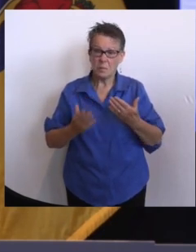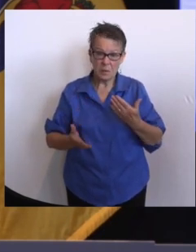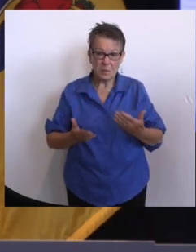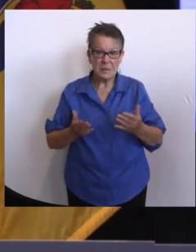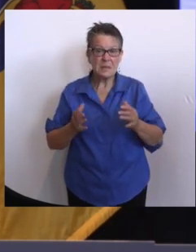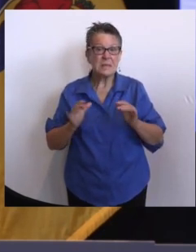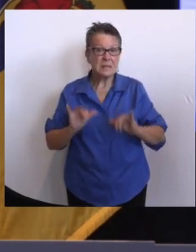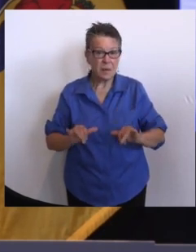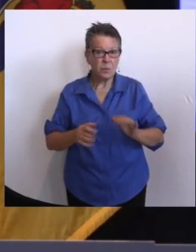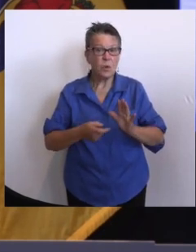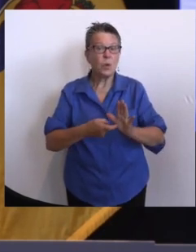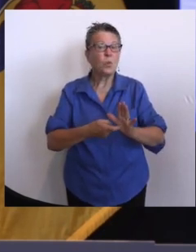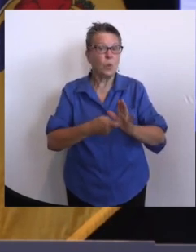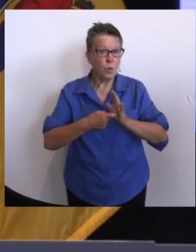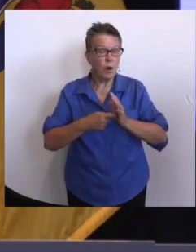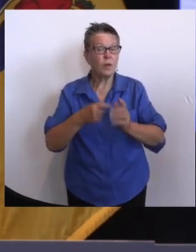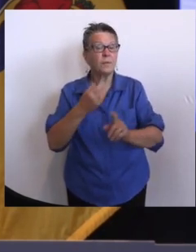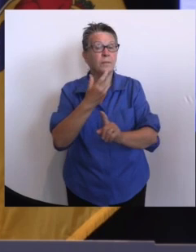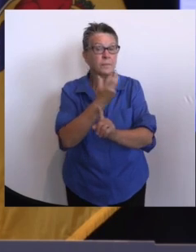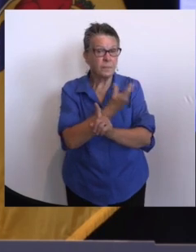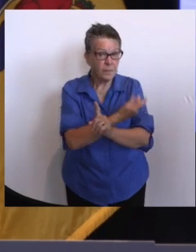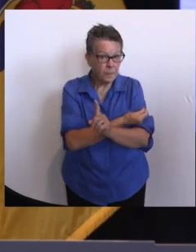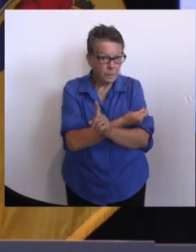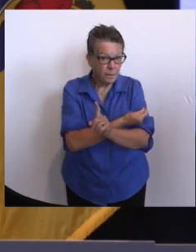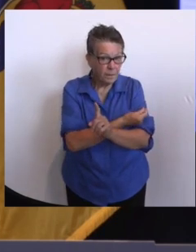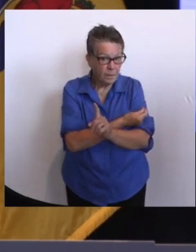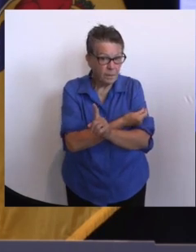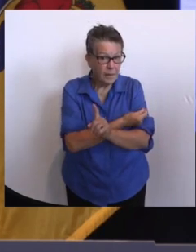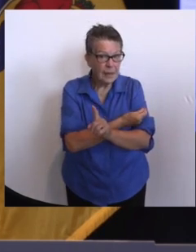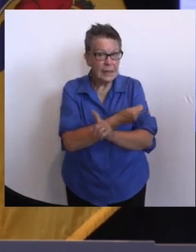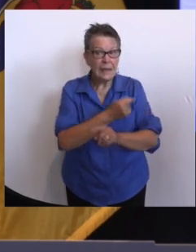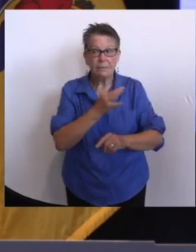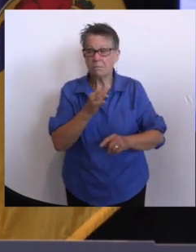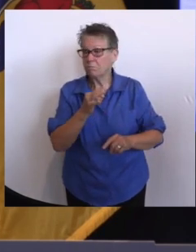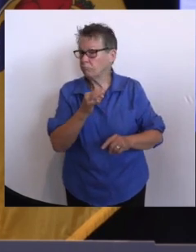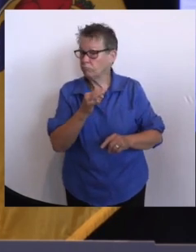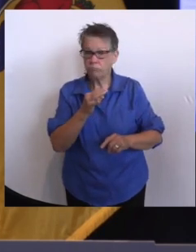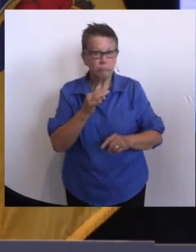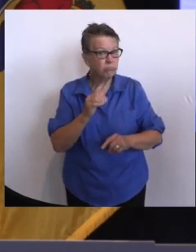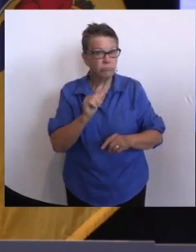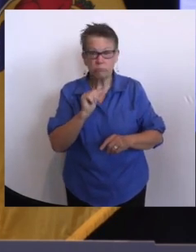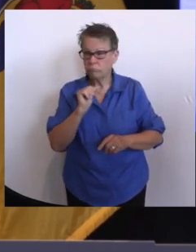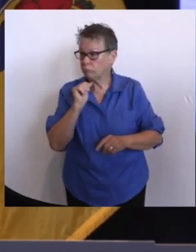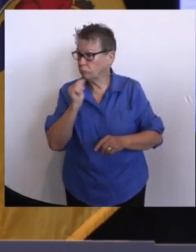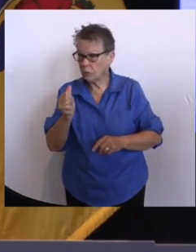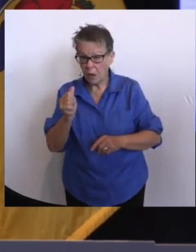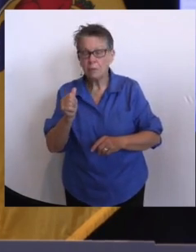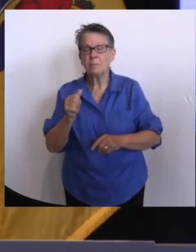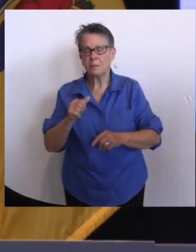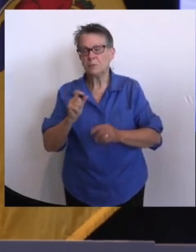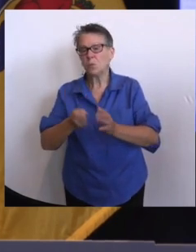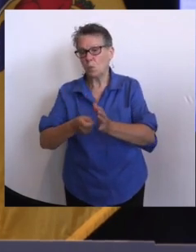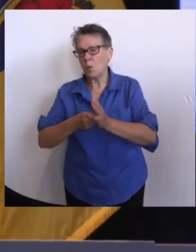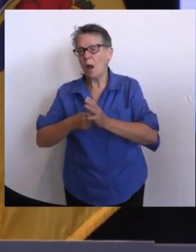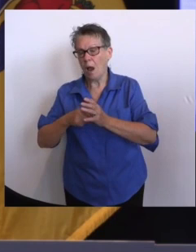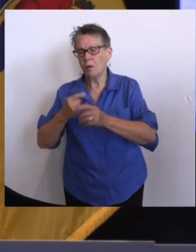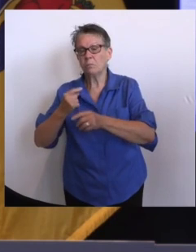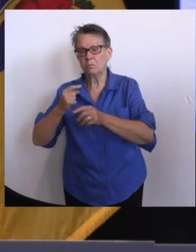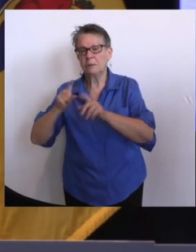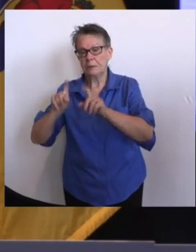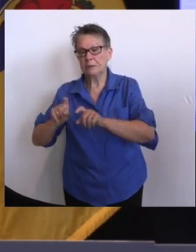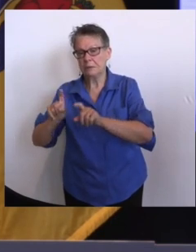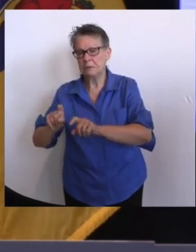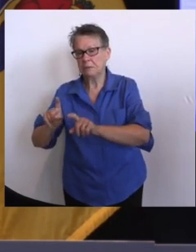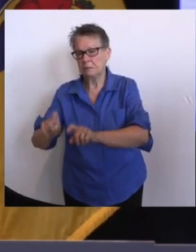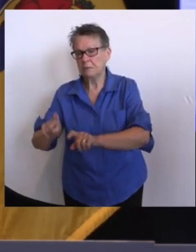vaccinations in in lieu of that, very regular testing, but we have not made that official, right? a couple of other categories. Yeah. So that's, but